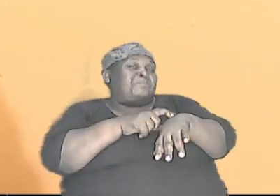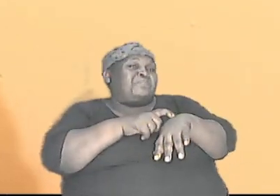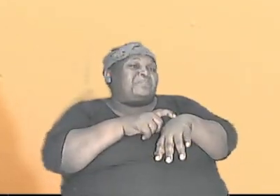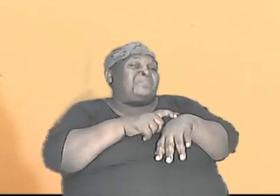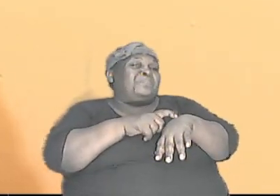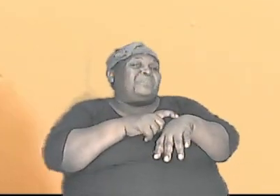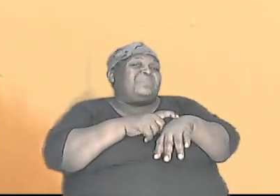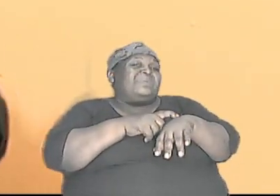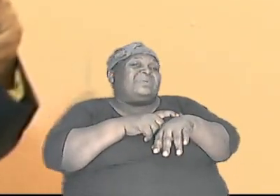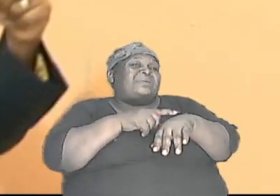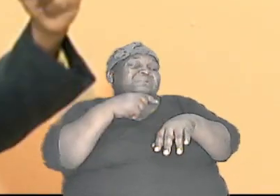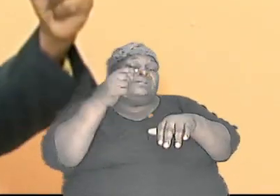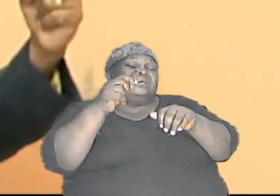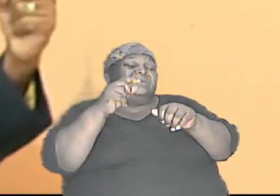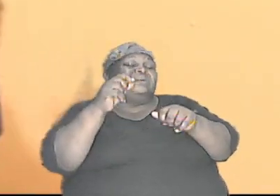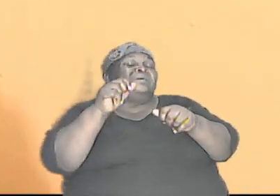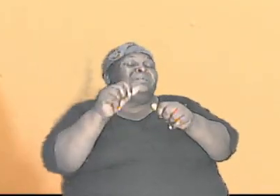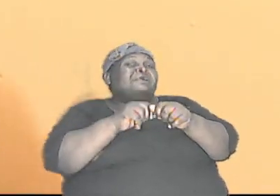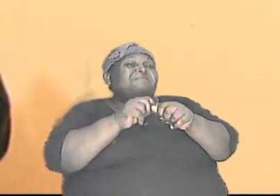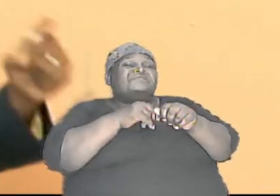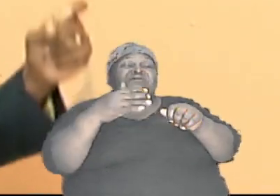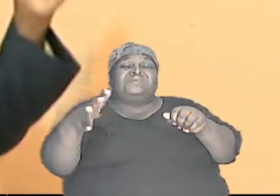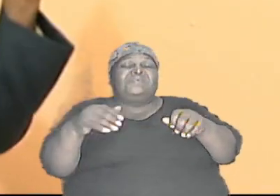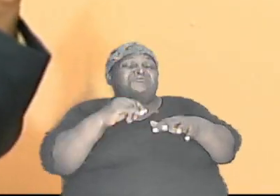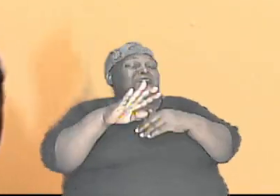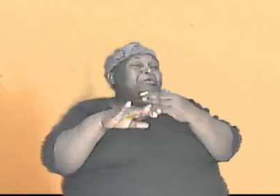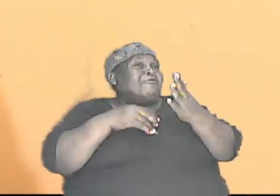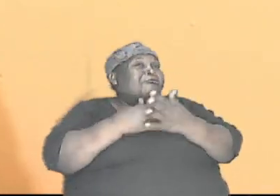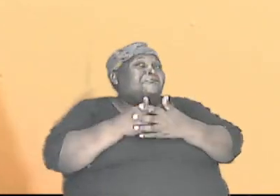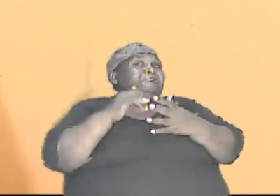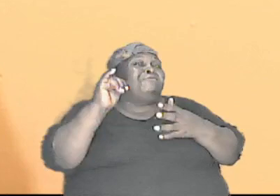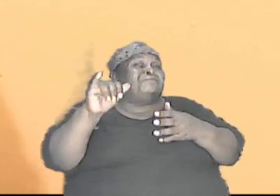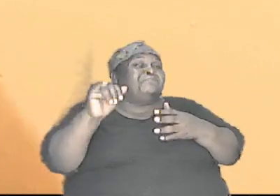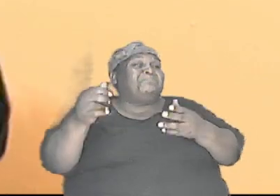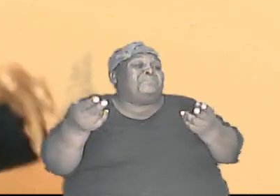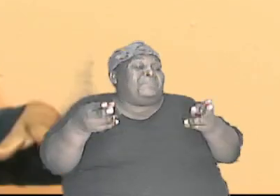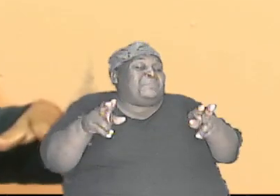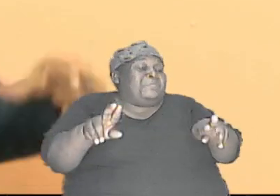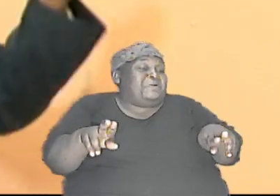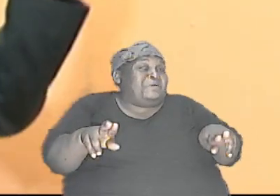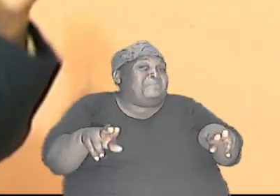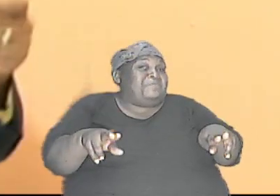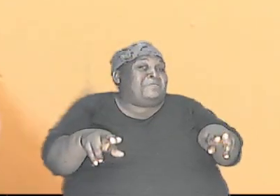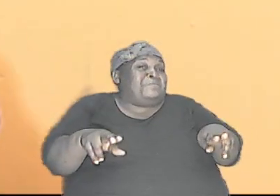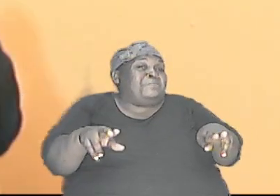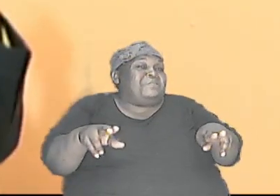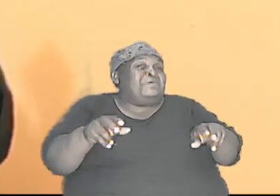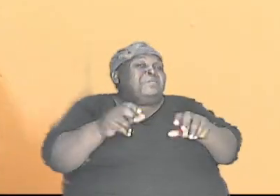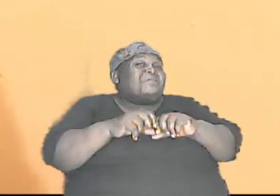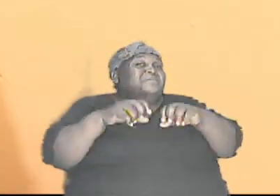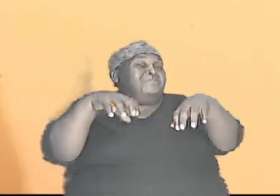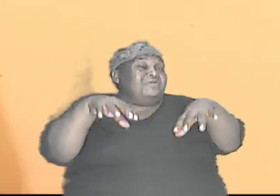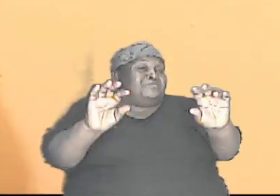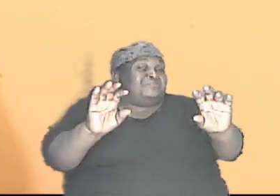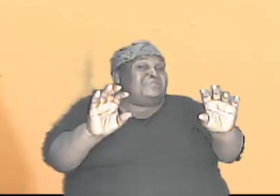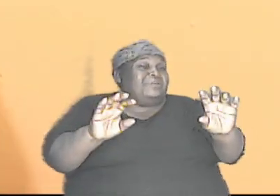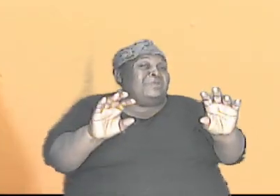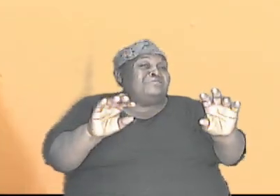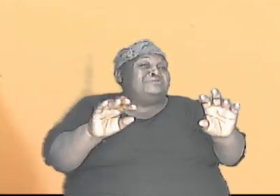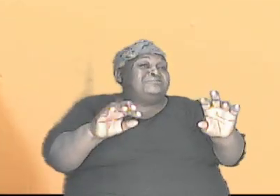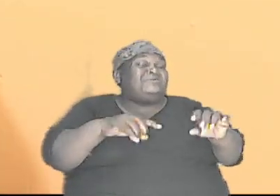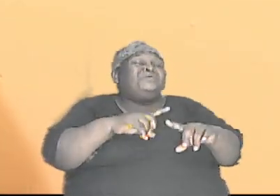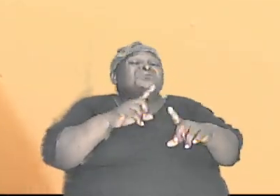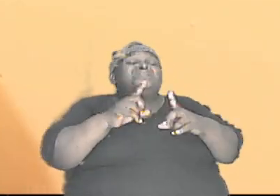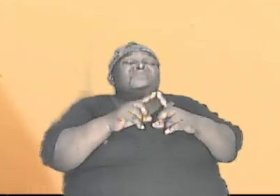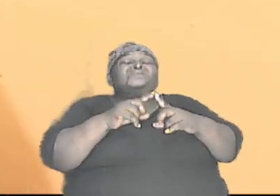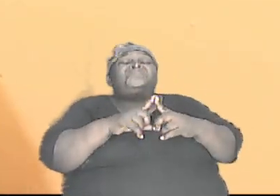everything and all of that they say happened as a result of a chance occurrence when